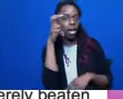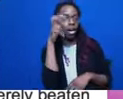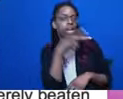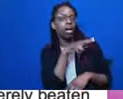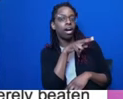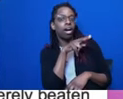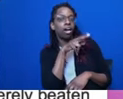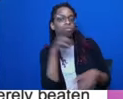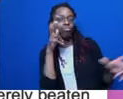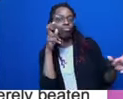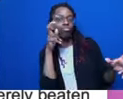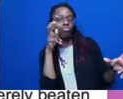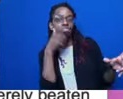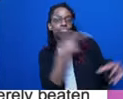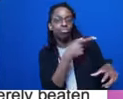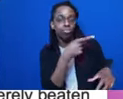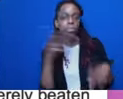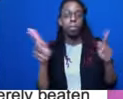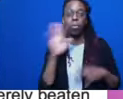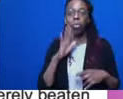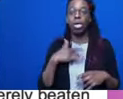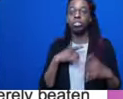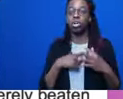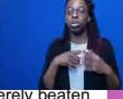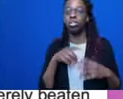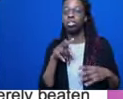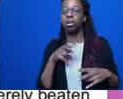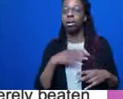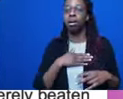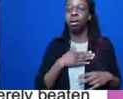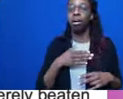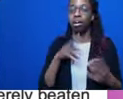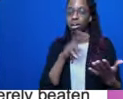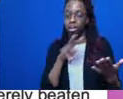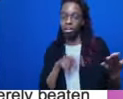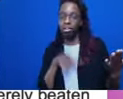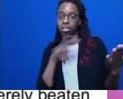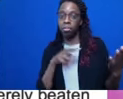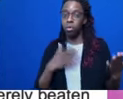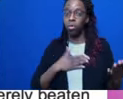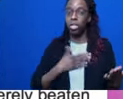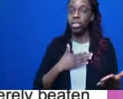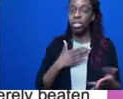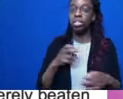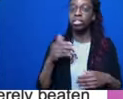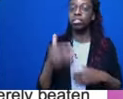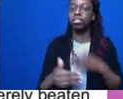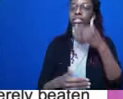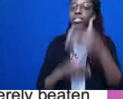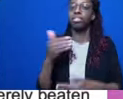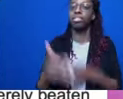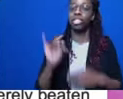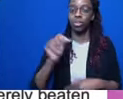to then step up and do it. The other thing I do often is I'll have people read round robin. So I have